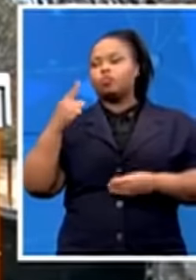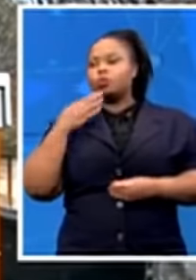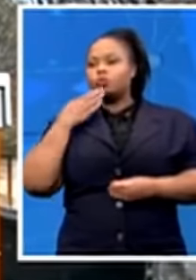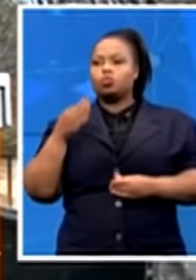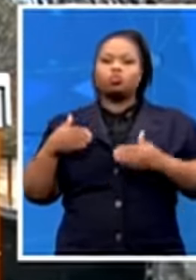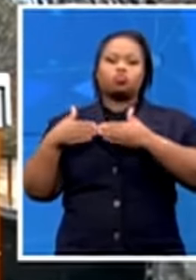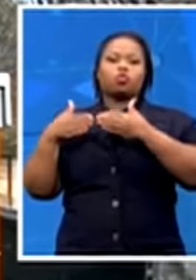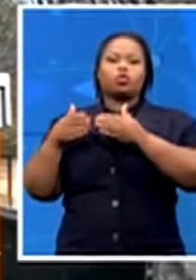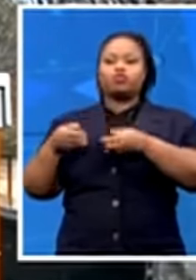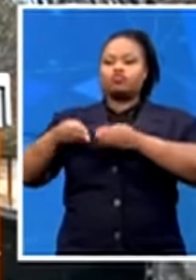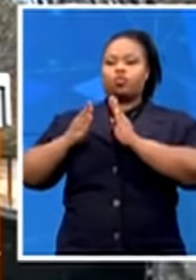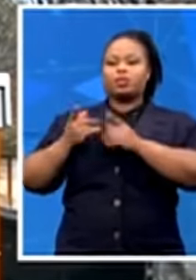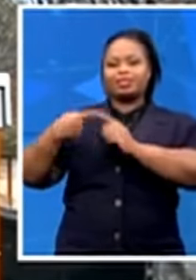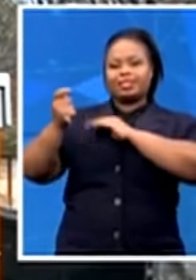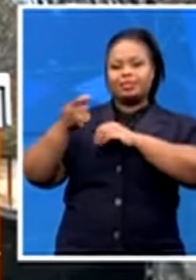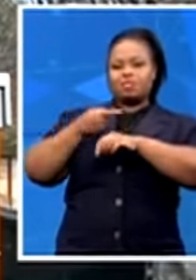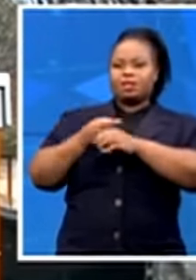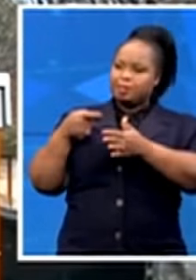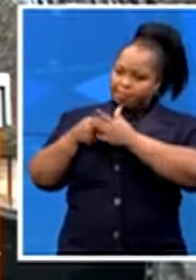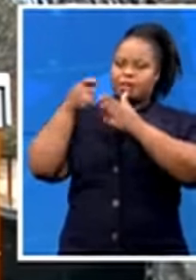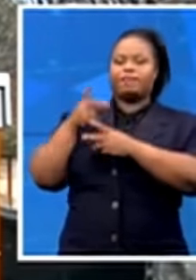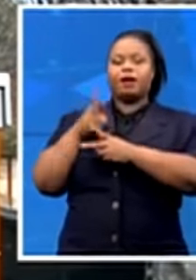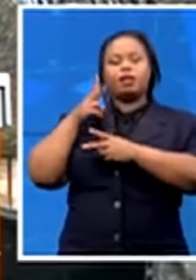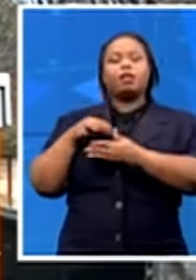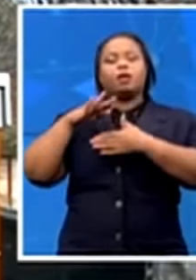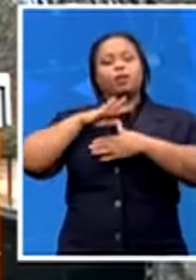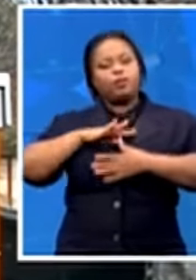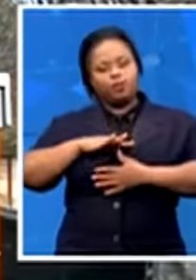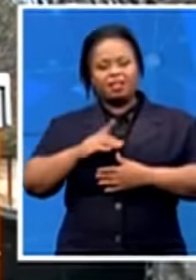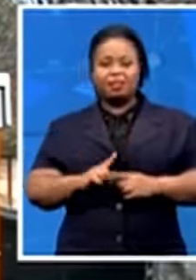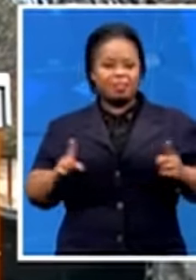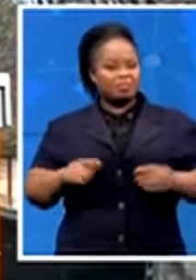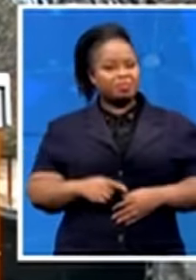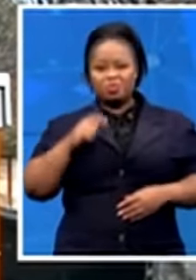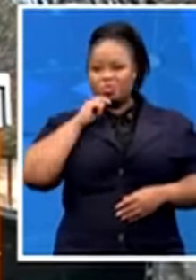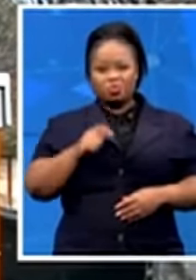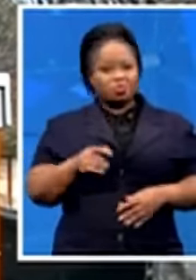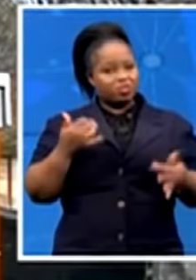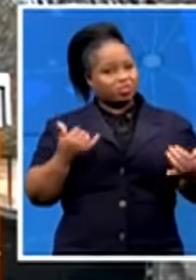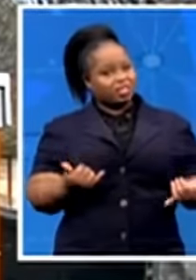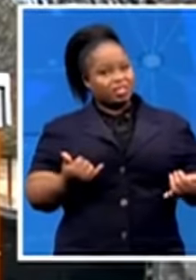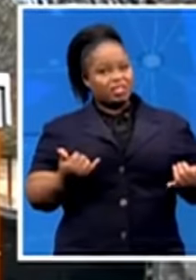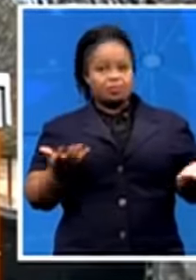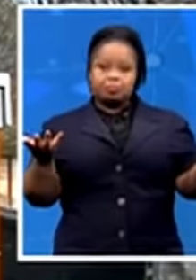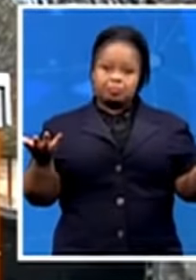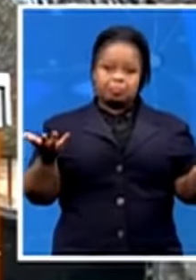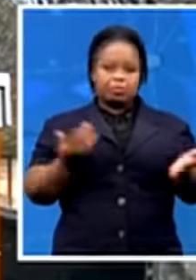she finally bought it. But then, obviously, this relief today coming in handy to actually